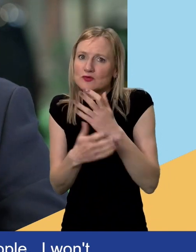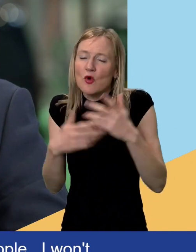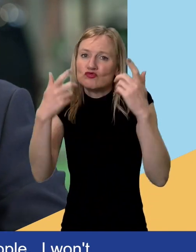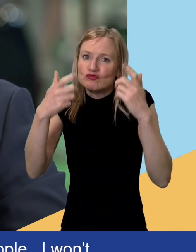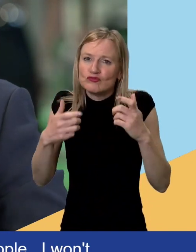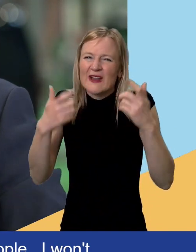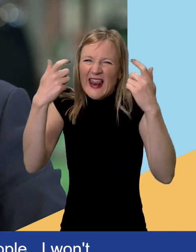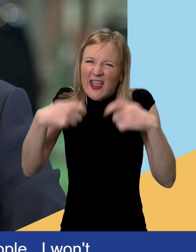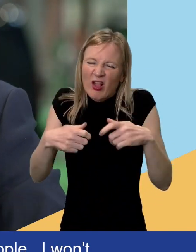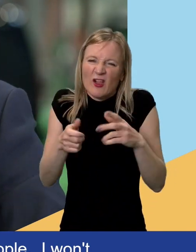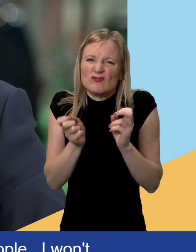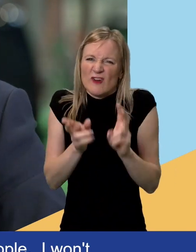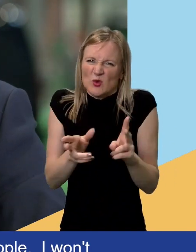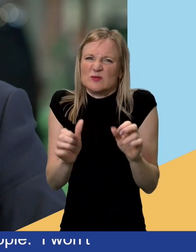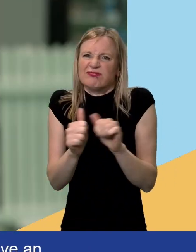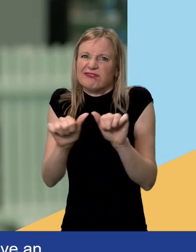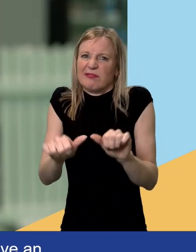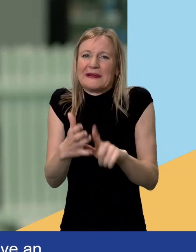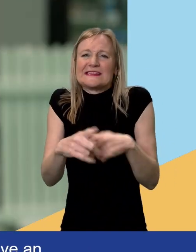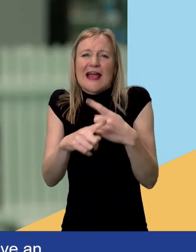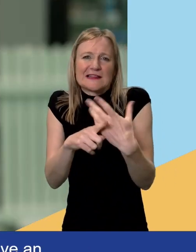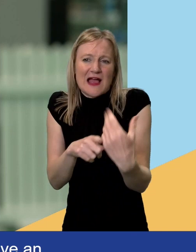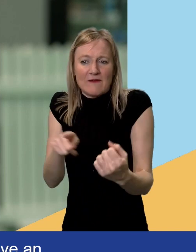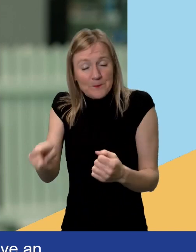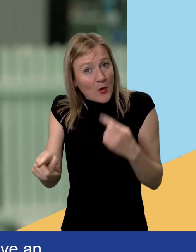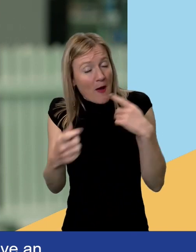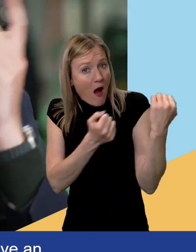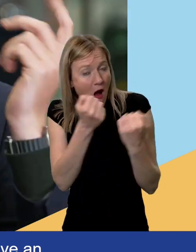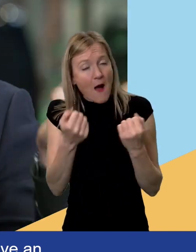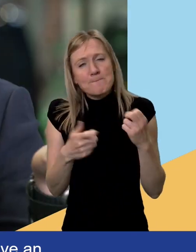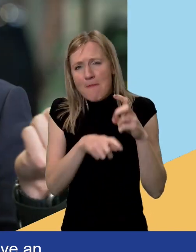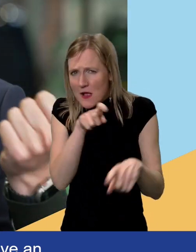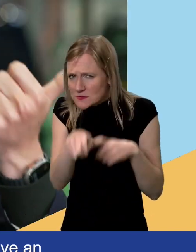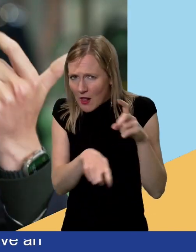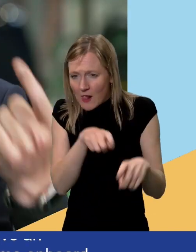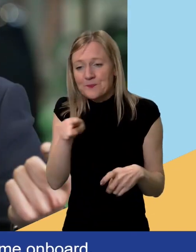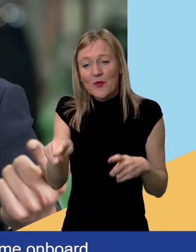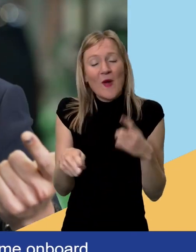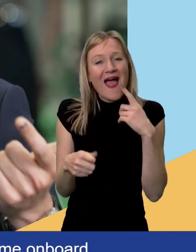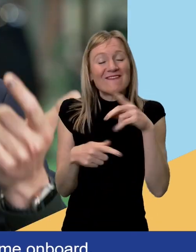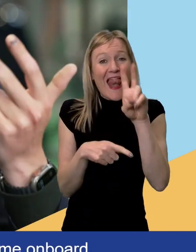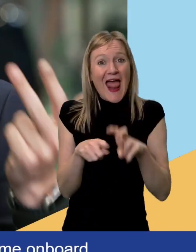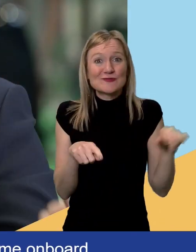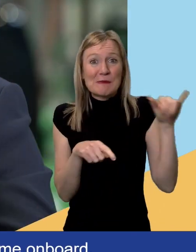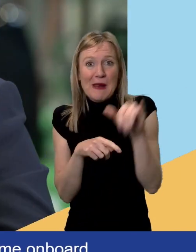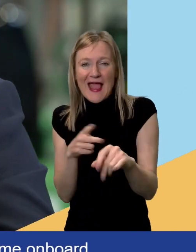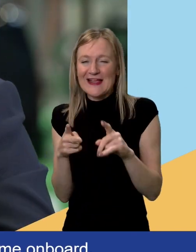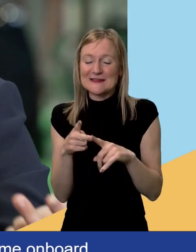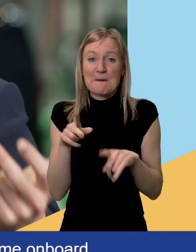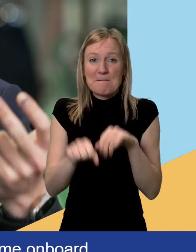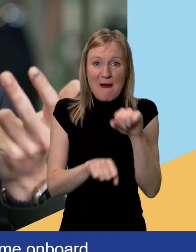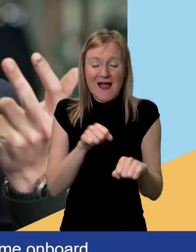they can come on board no matter what type. Lovely. And it has to be a car. You don't want any bicycles. We have electric planes. We have bikes. We have an electric